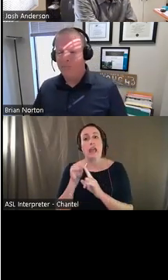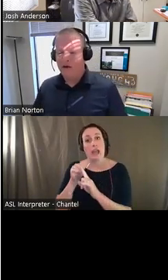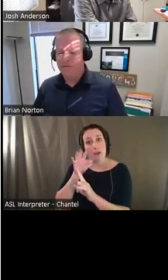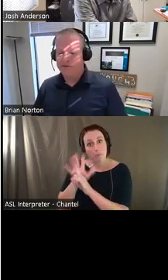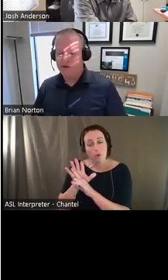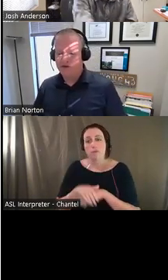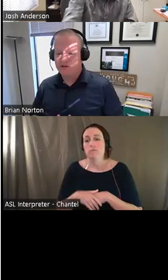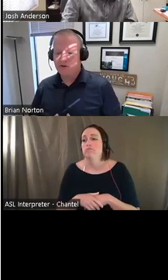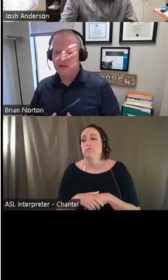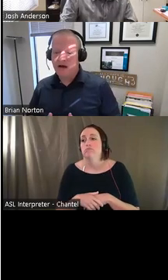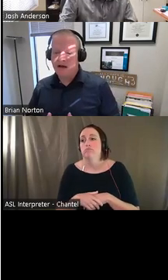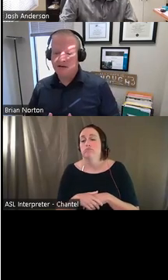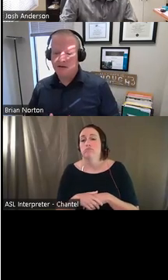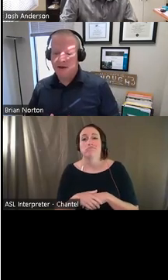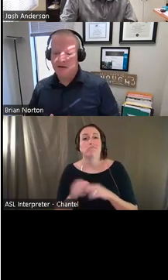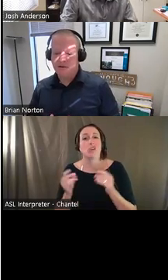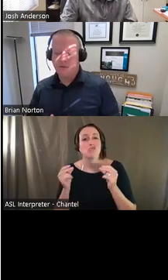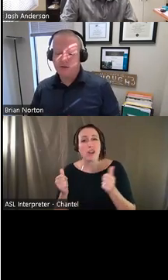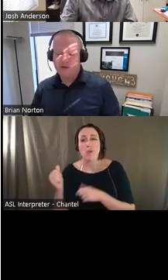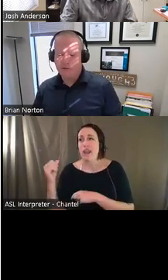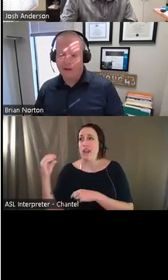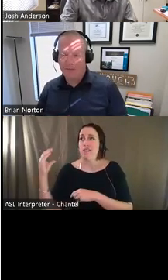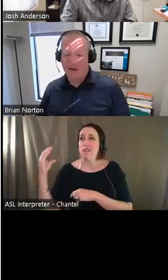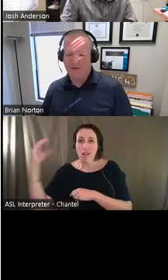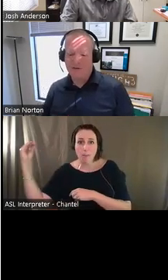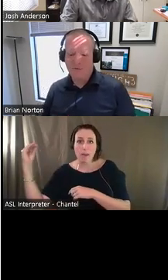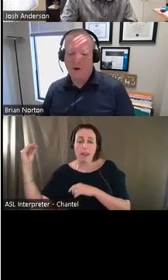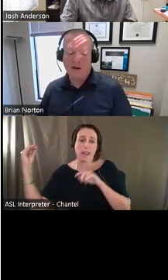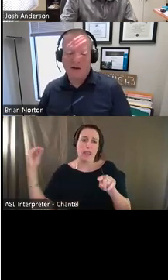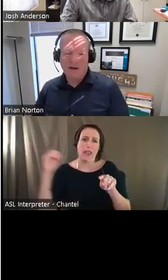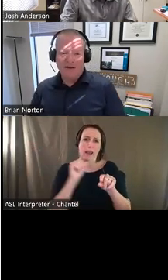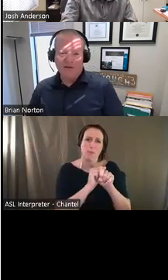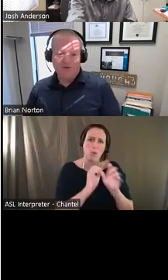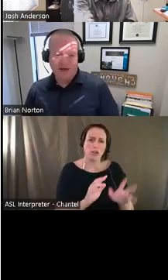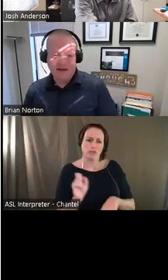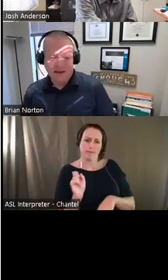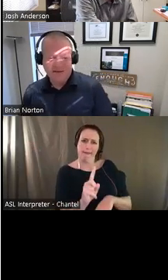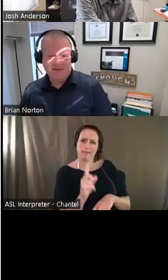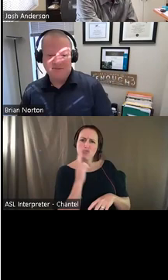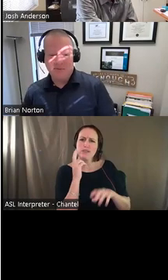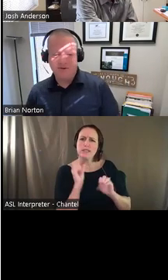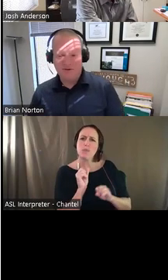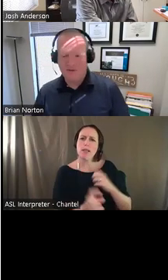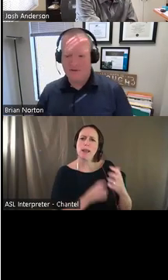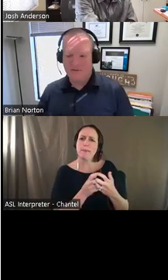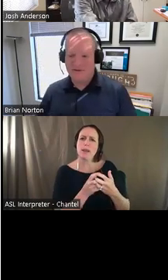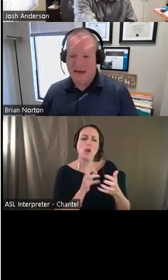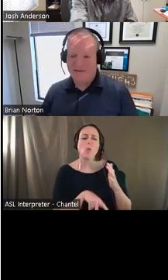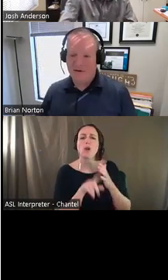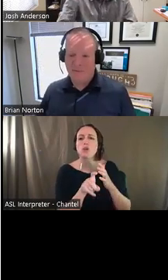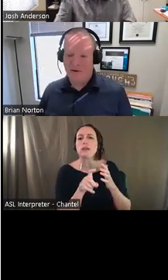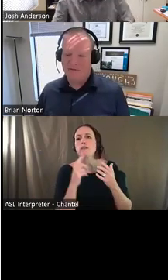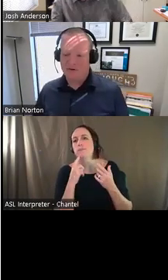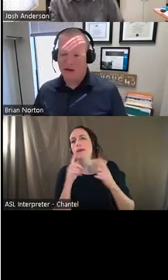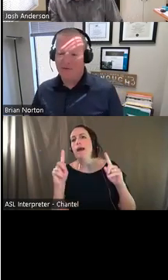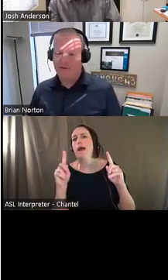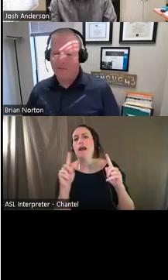having open conversations early on about reasonable accommodations. What do they need to be able to do the different tasks